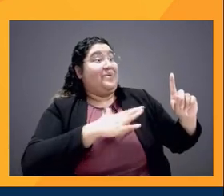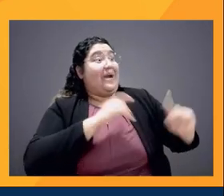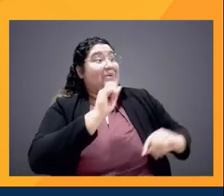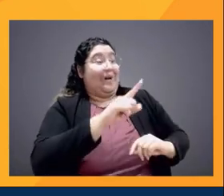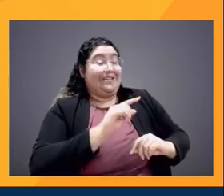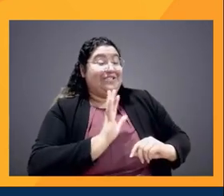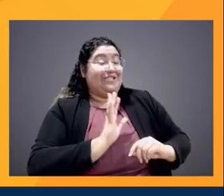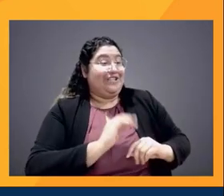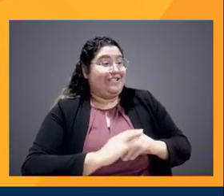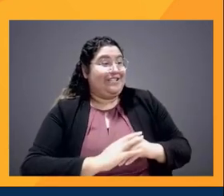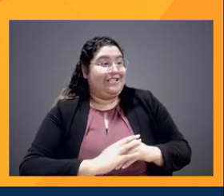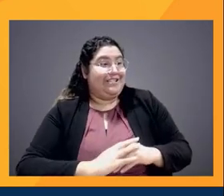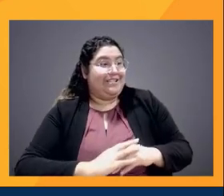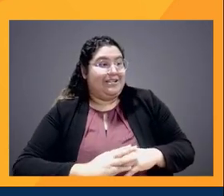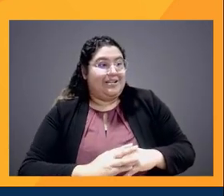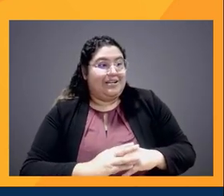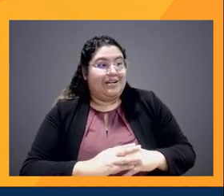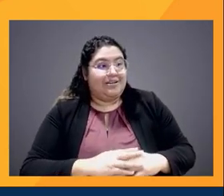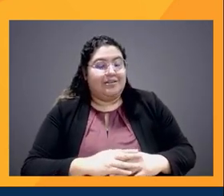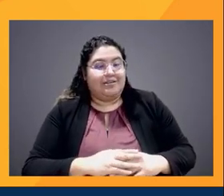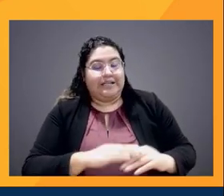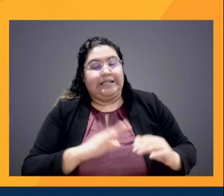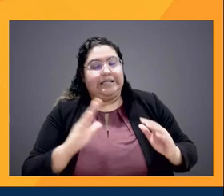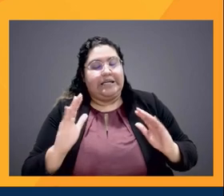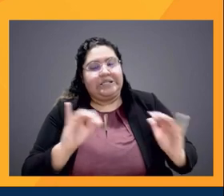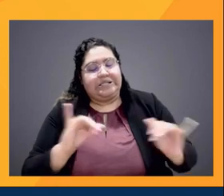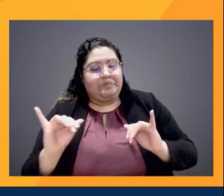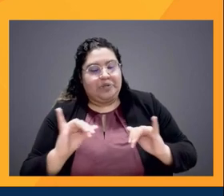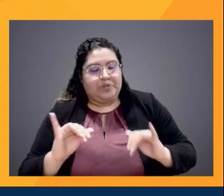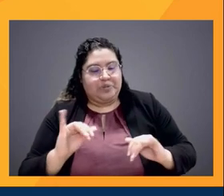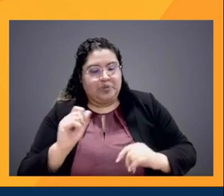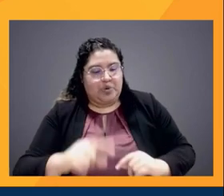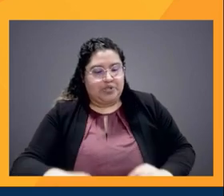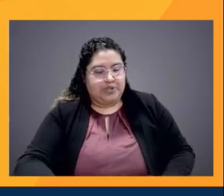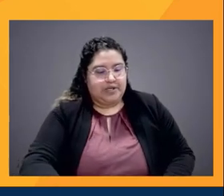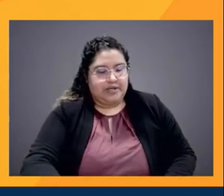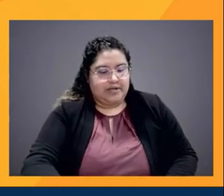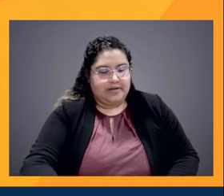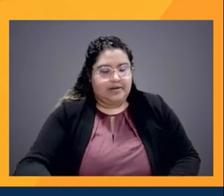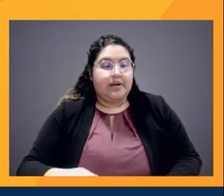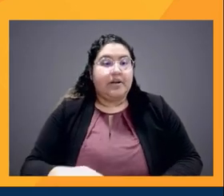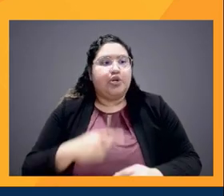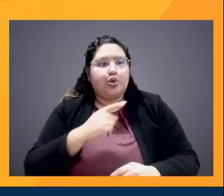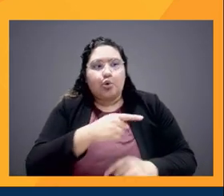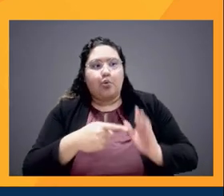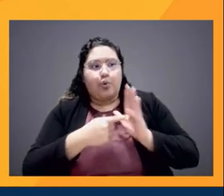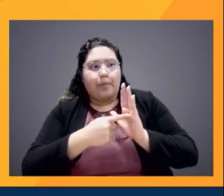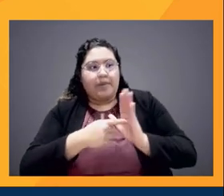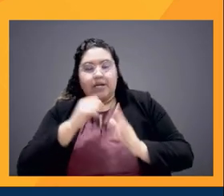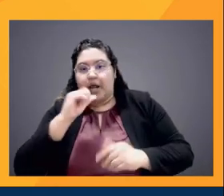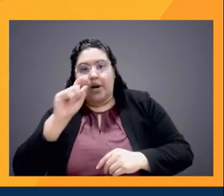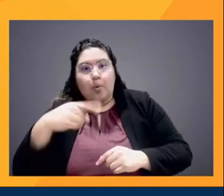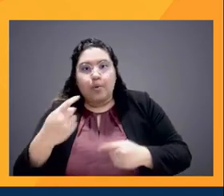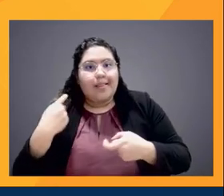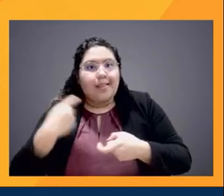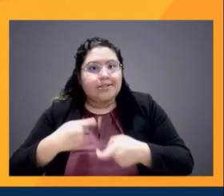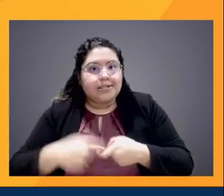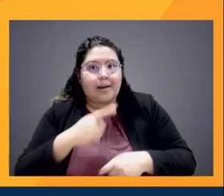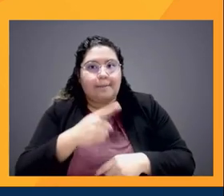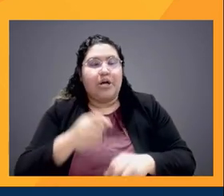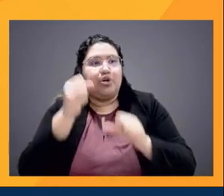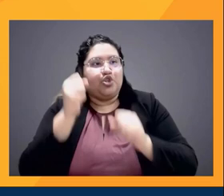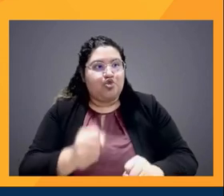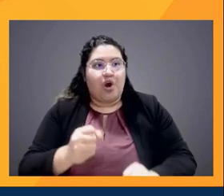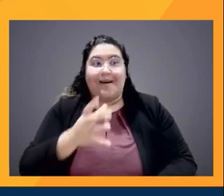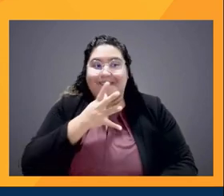actually very similar to the question that I had for you, but you're representing all, you know, not just a Latina, but you're also representing a strong female